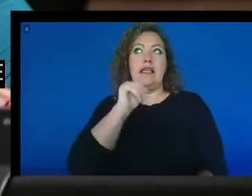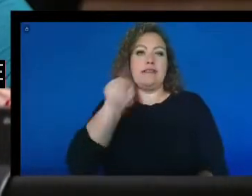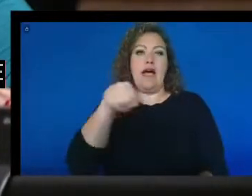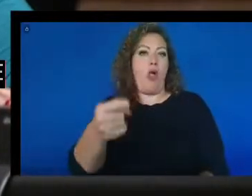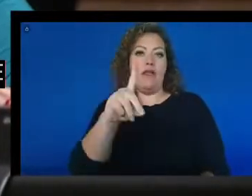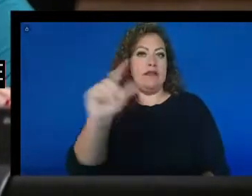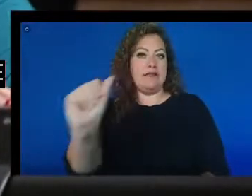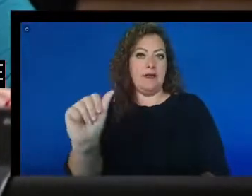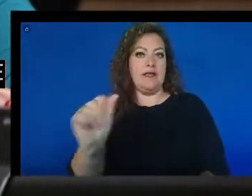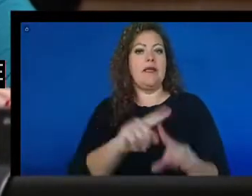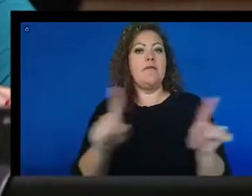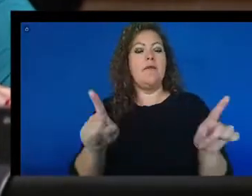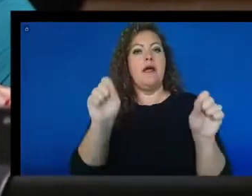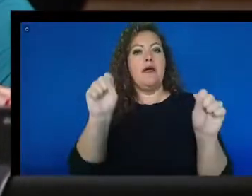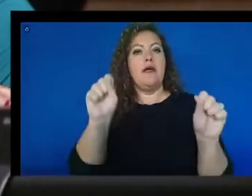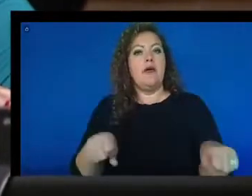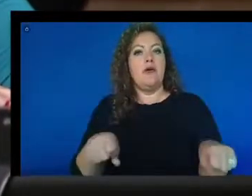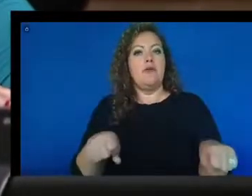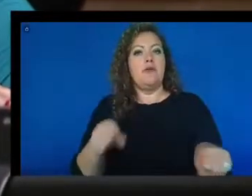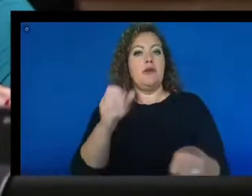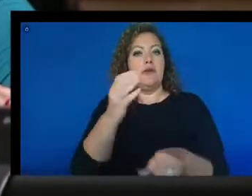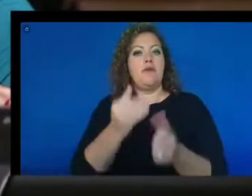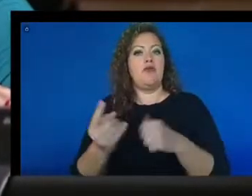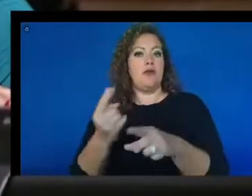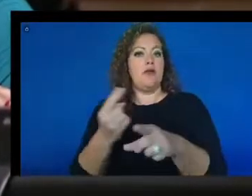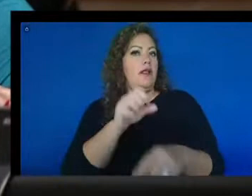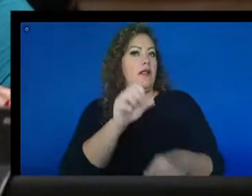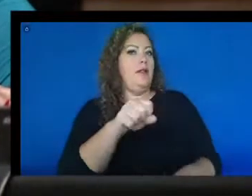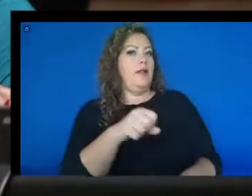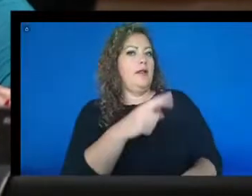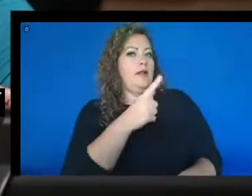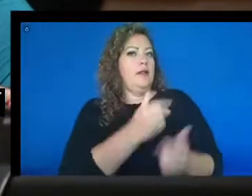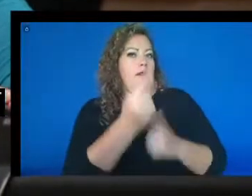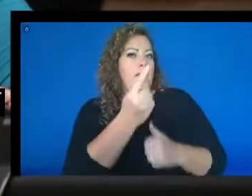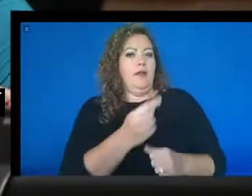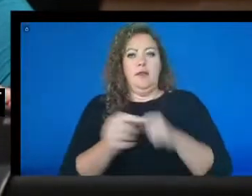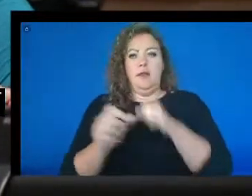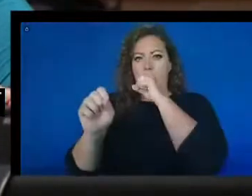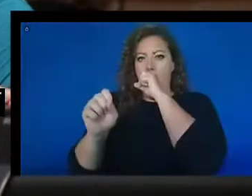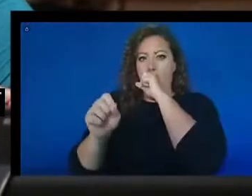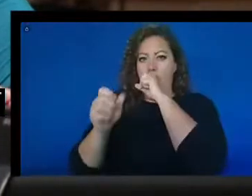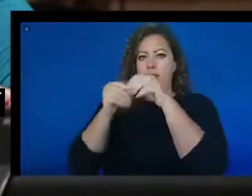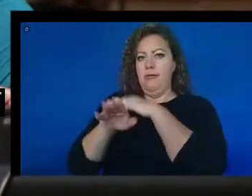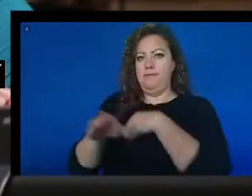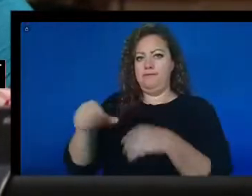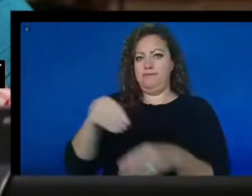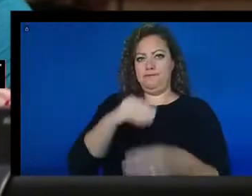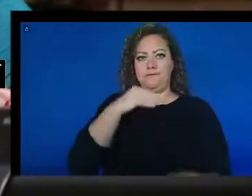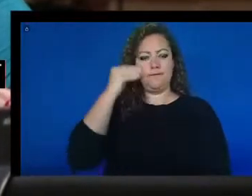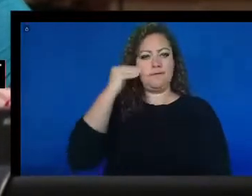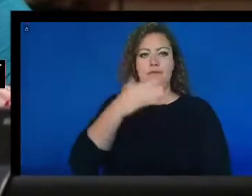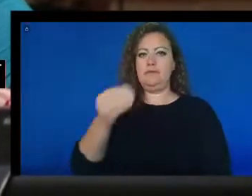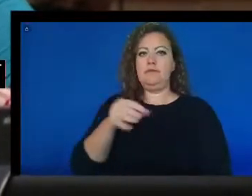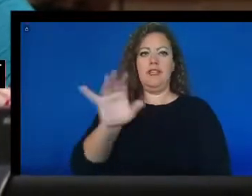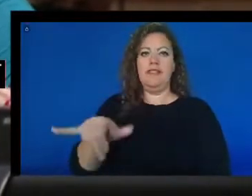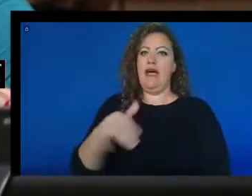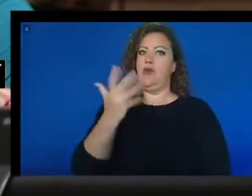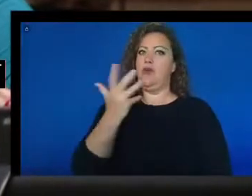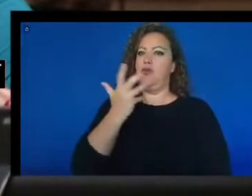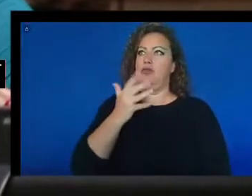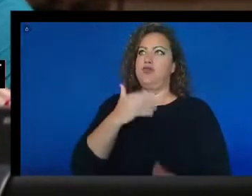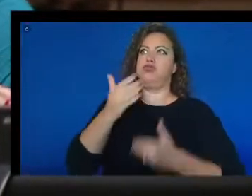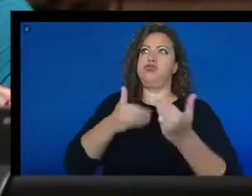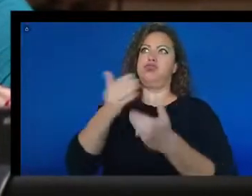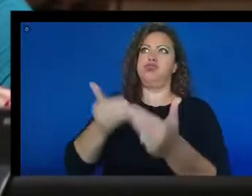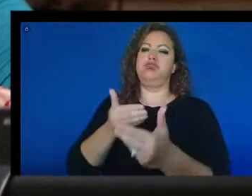but it could be anybody that doesn't have that access in the home and that program is going like gangbusters with applications